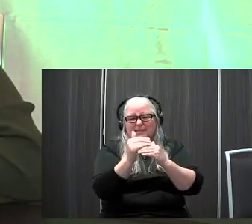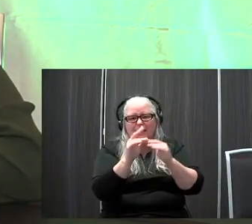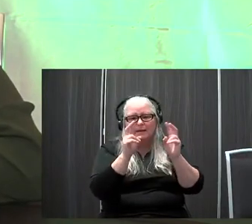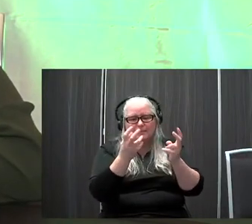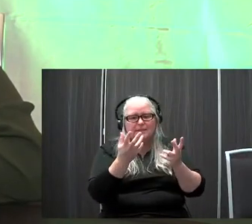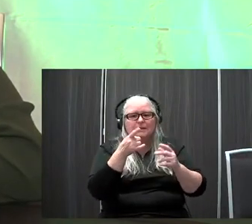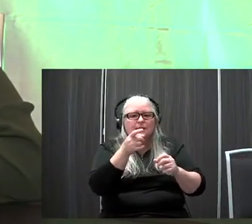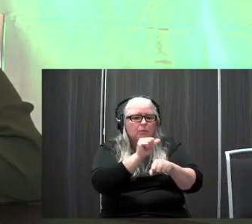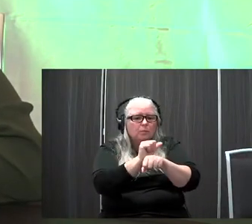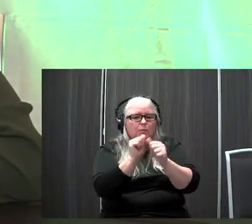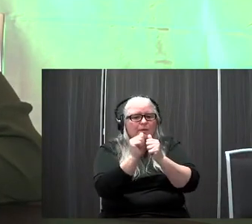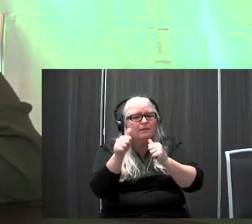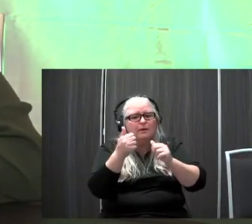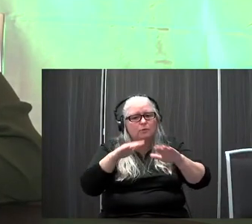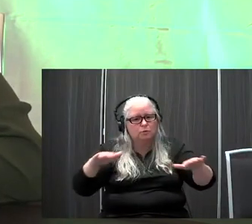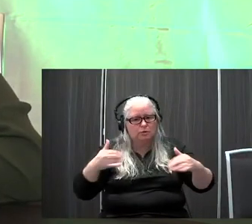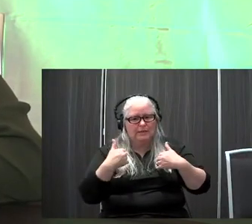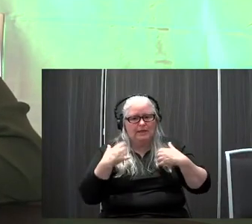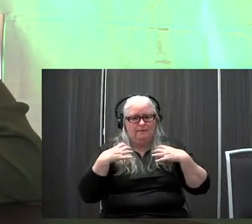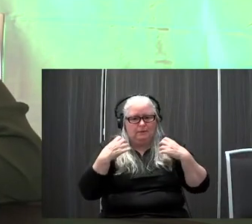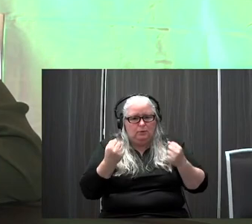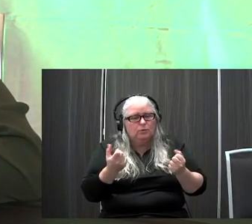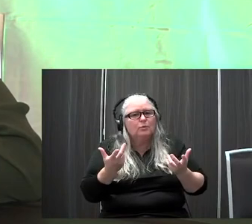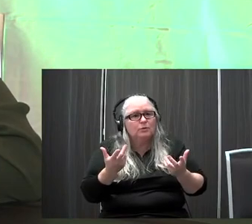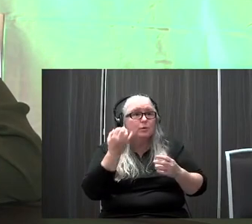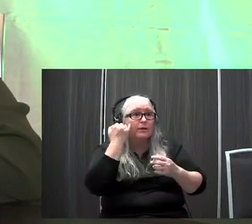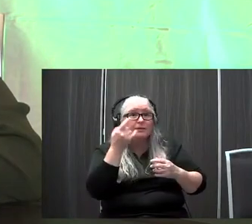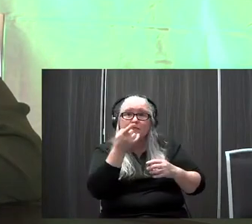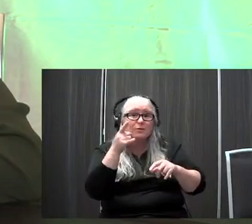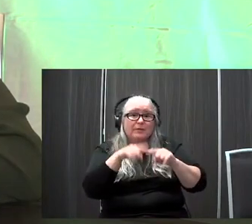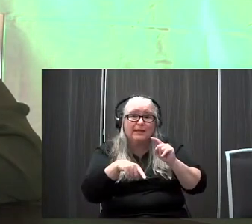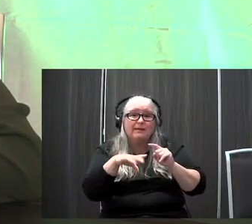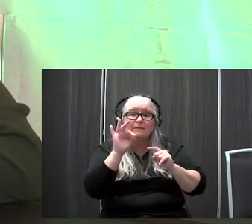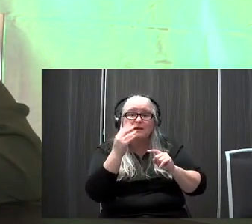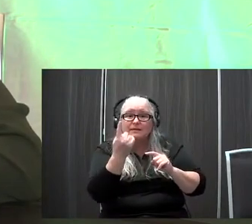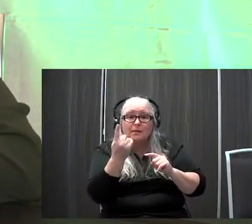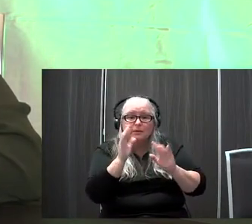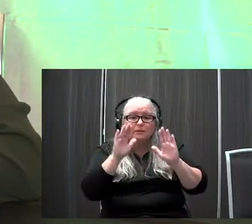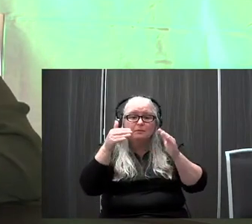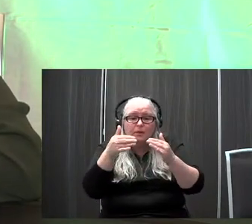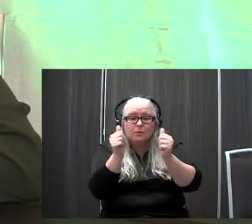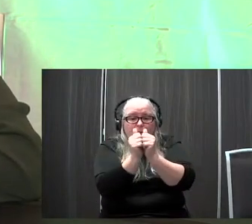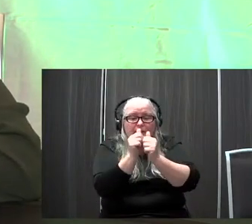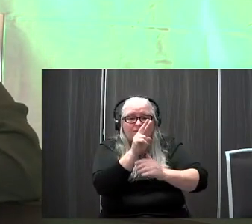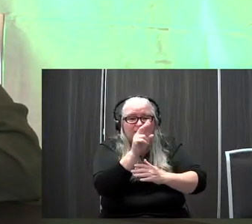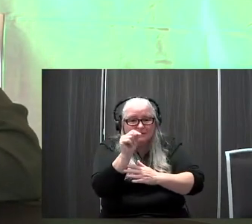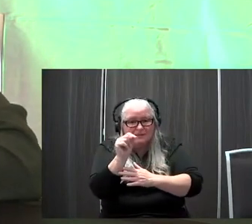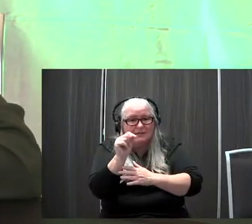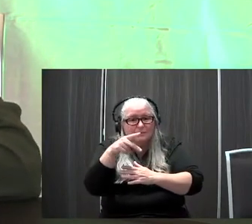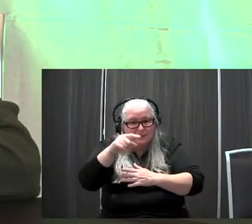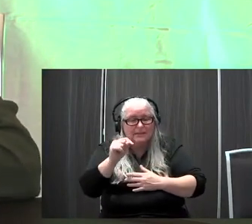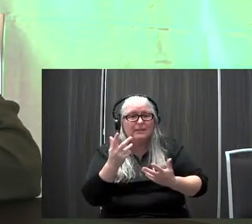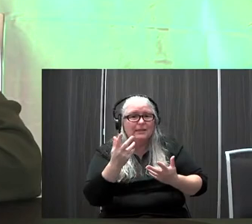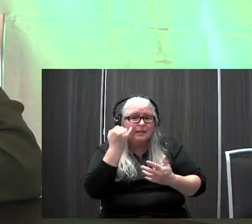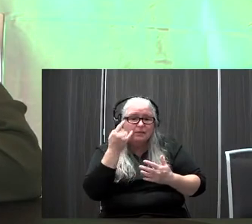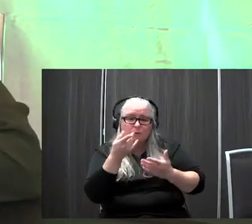had worked with other children who had charge syndrome. So even if you can't find someone who specialized in vestibular PT, like if you ask them, if they've worked